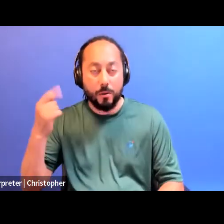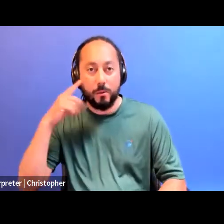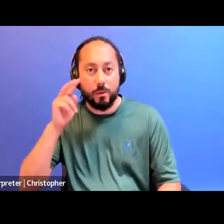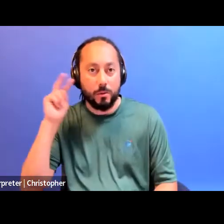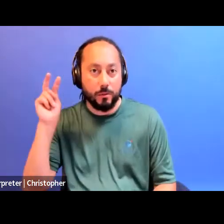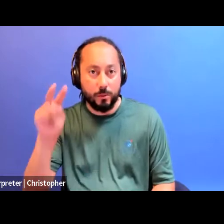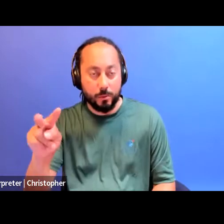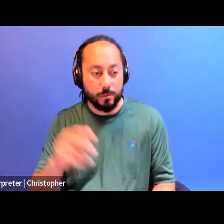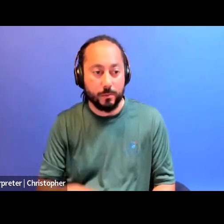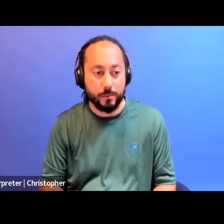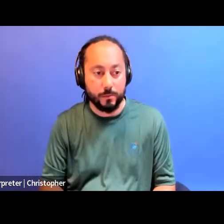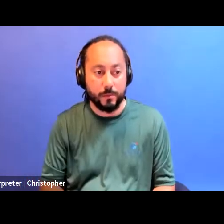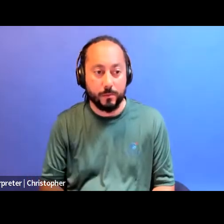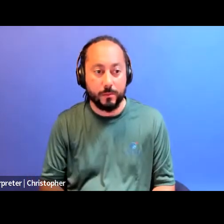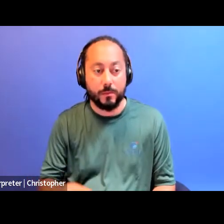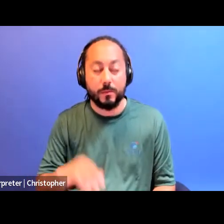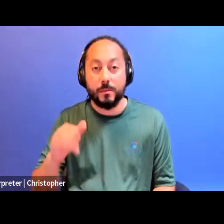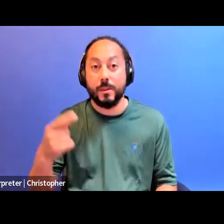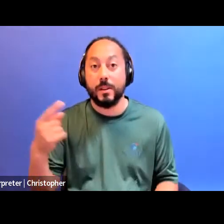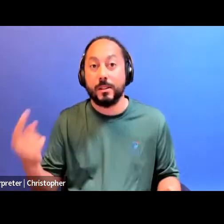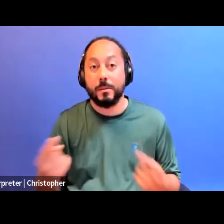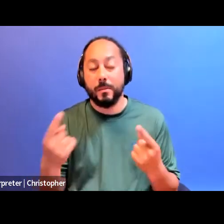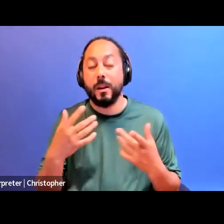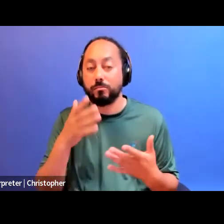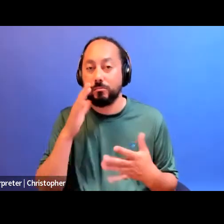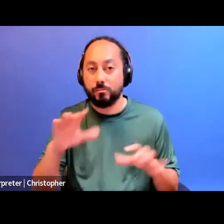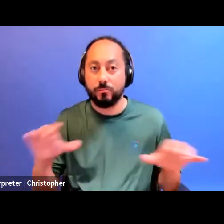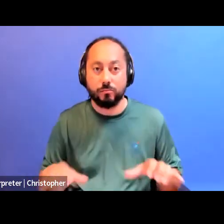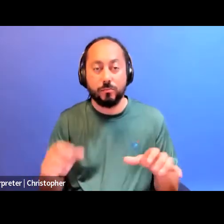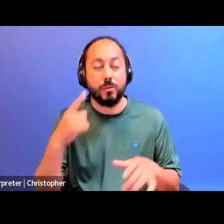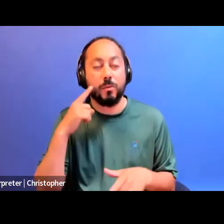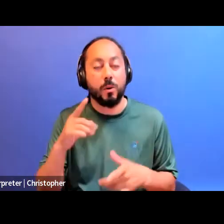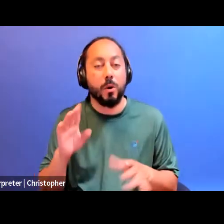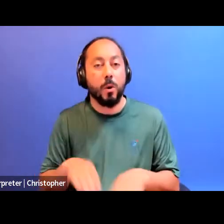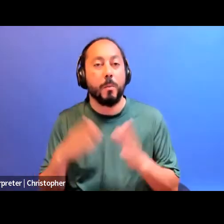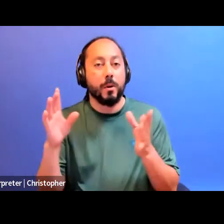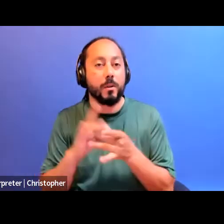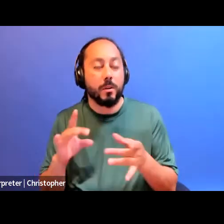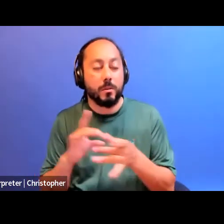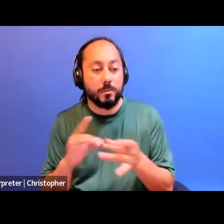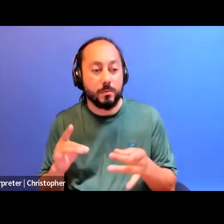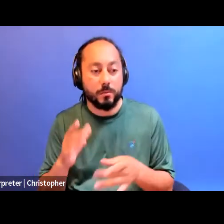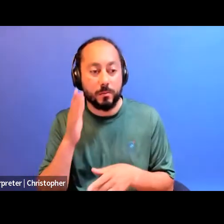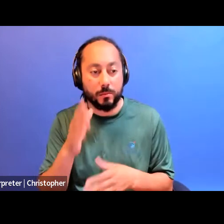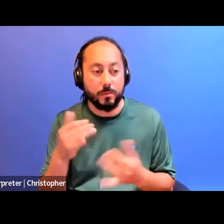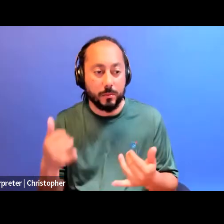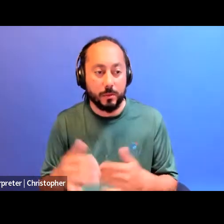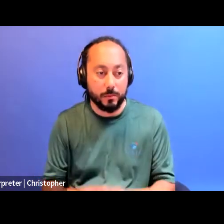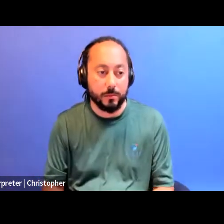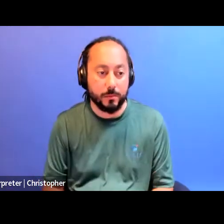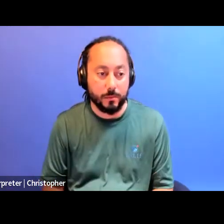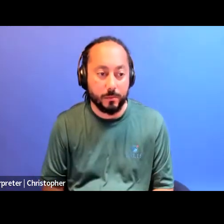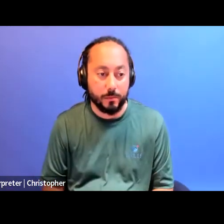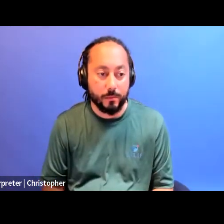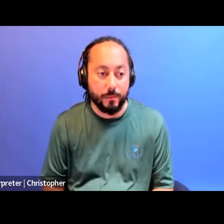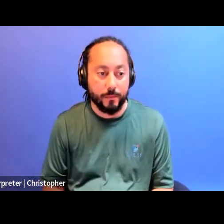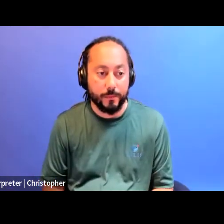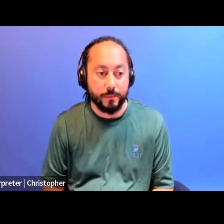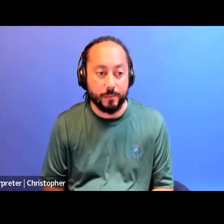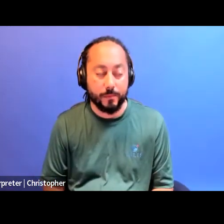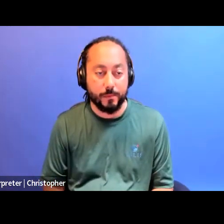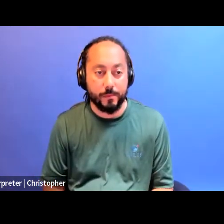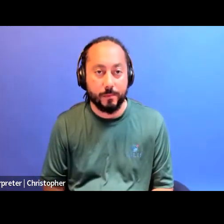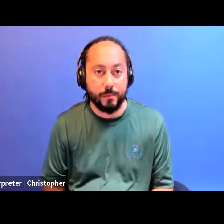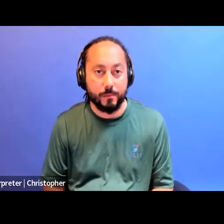So that's something that I'll maybe just do for some of the opening remarks that I'm going to open up with today. I just wanted to say before beginning